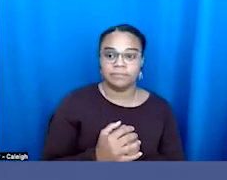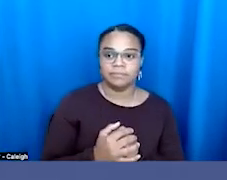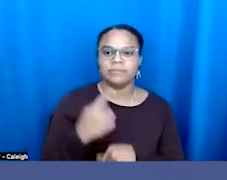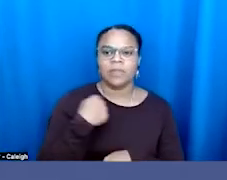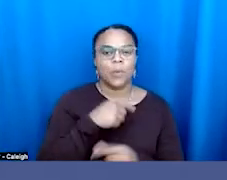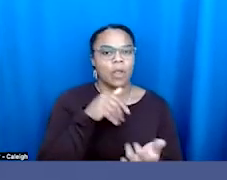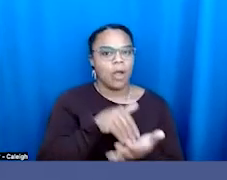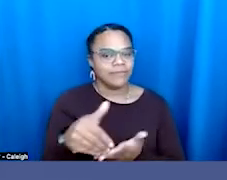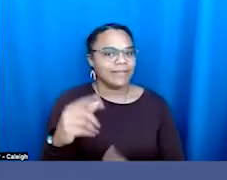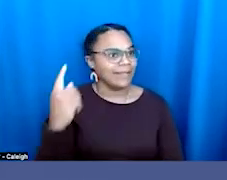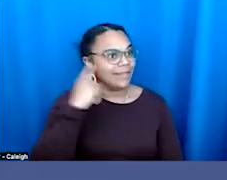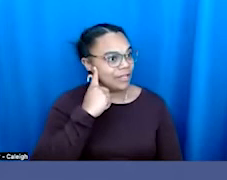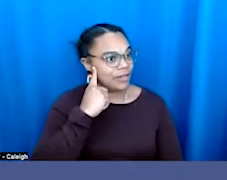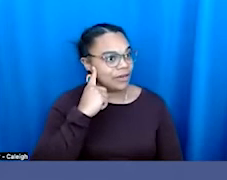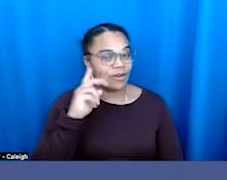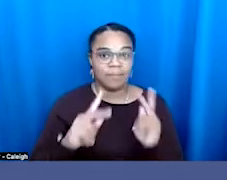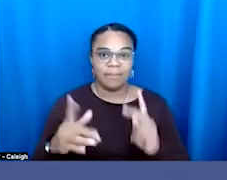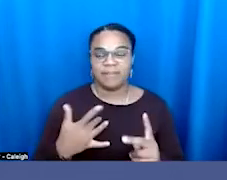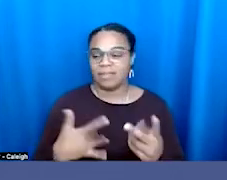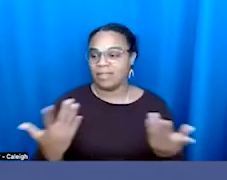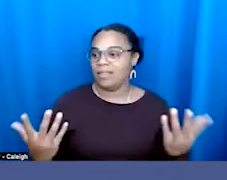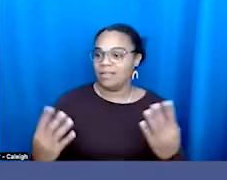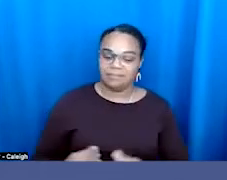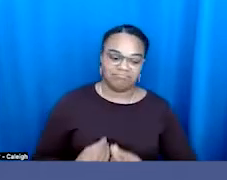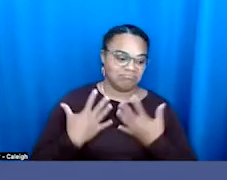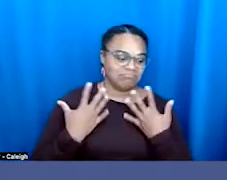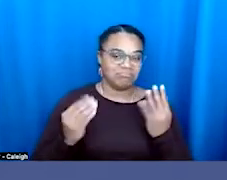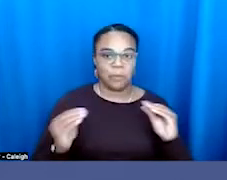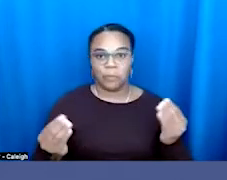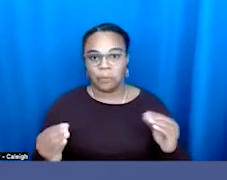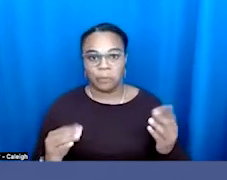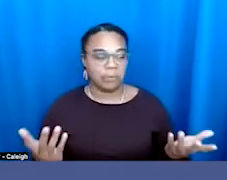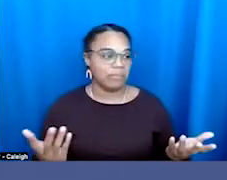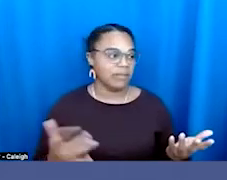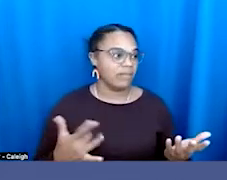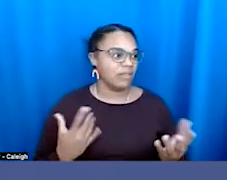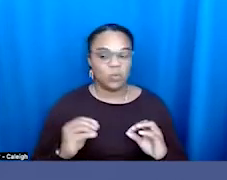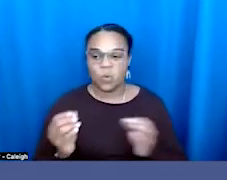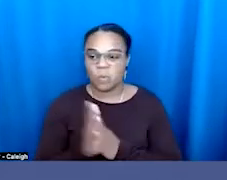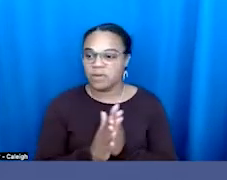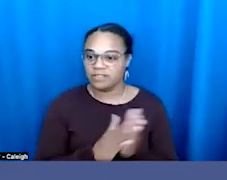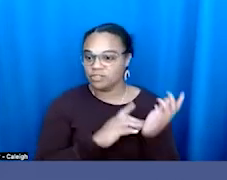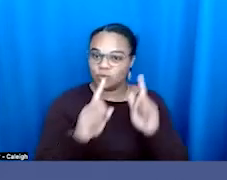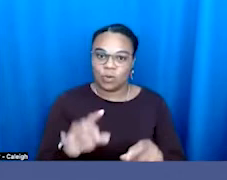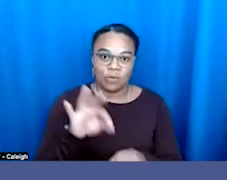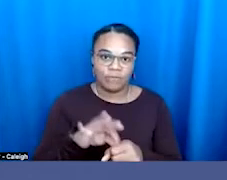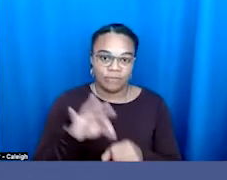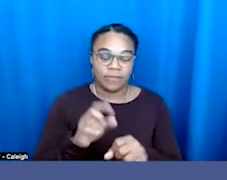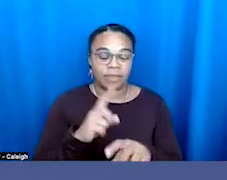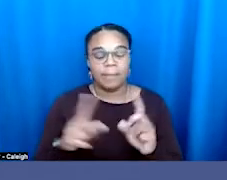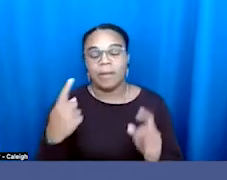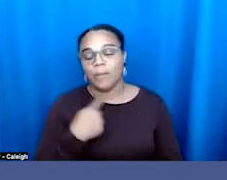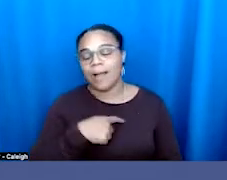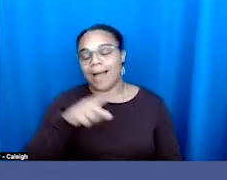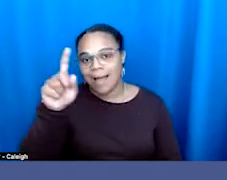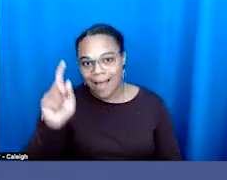that folks are uninspired, right, to get out to the polls and we've got to be doing that work, both